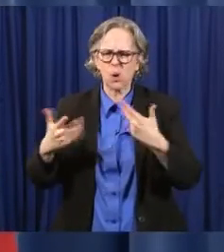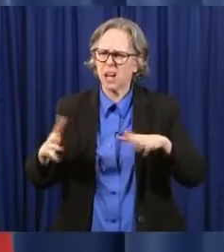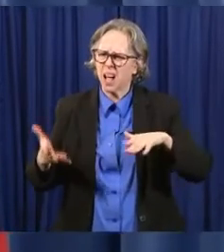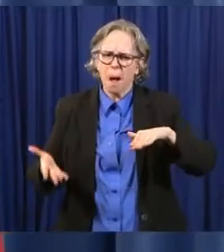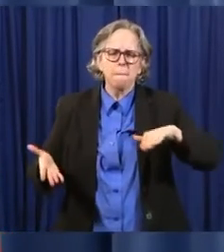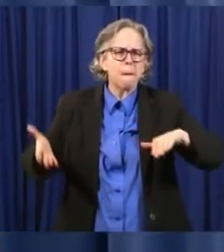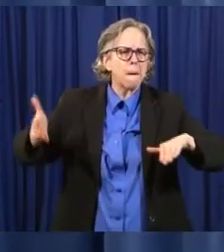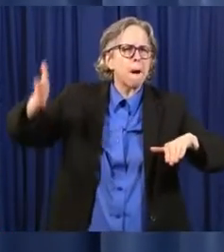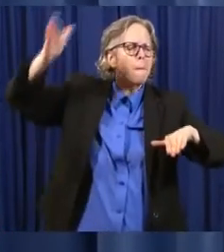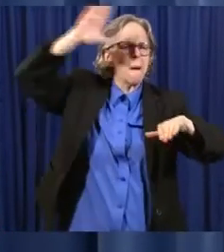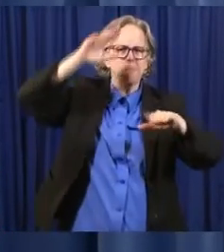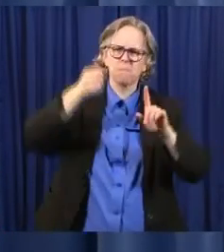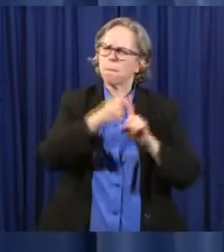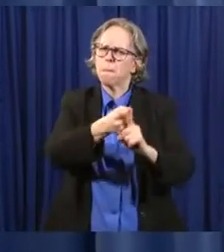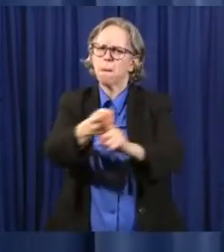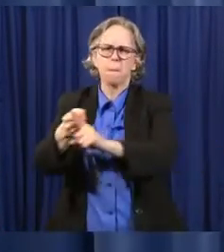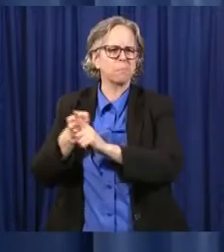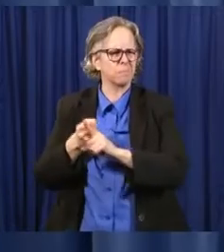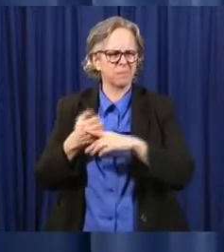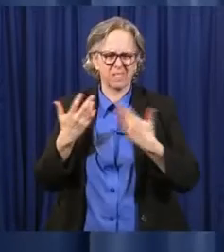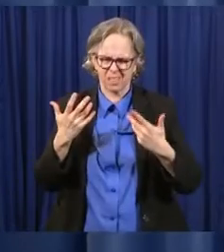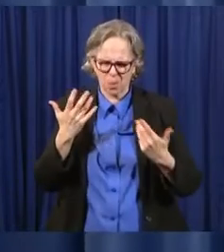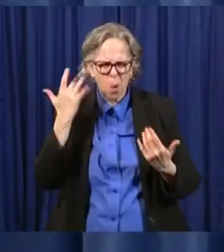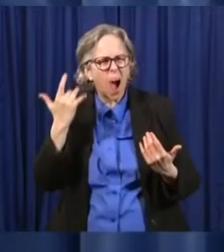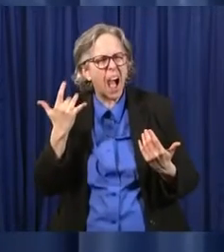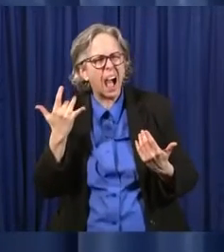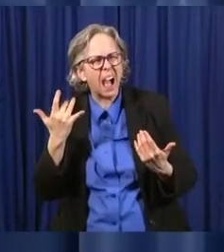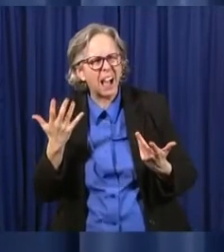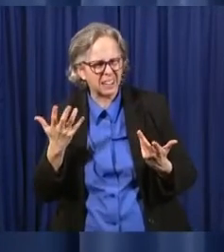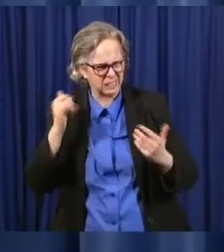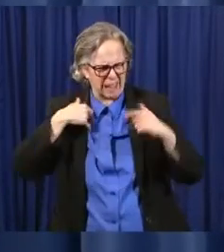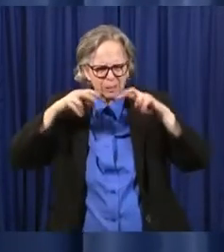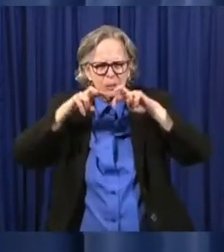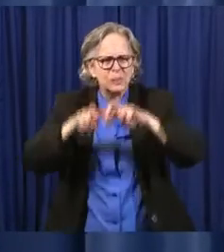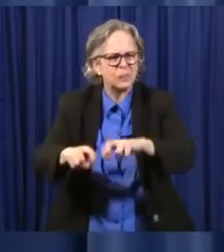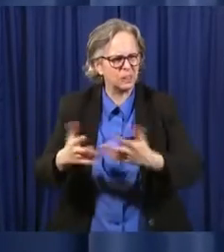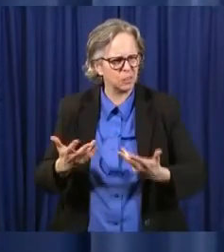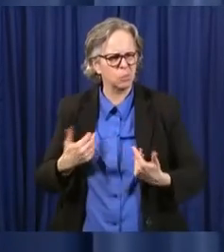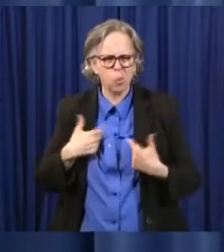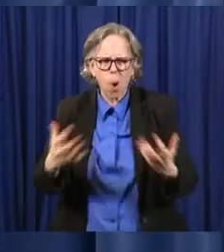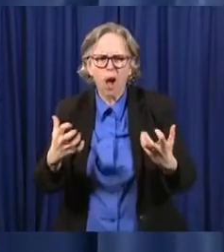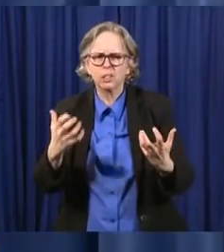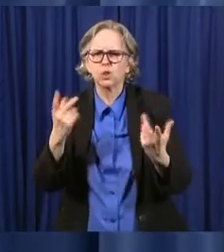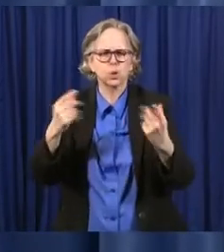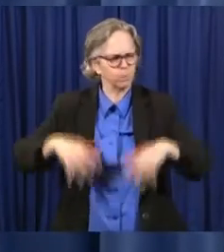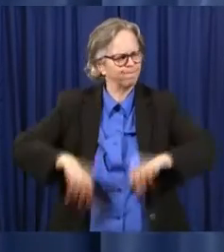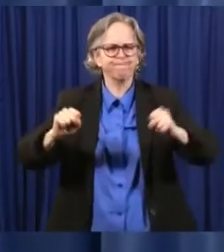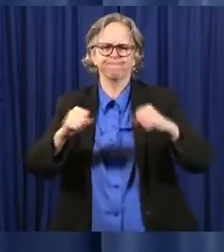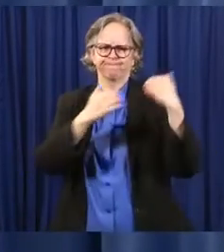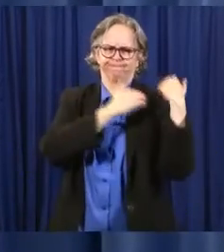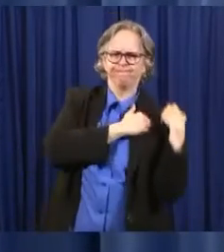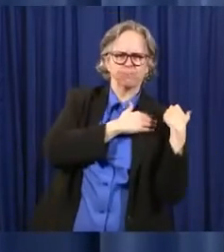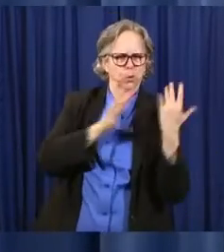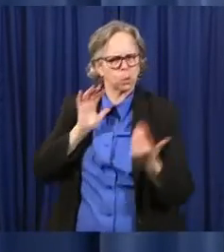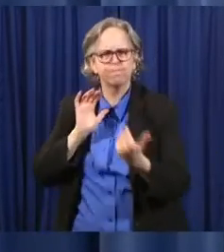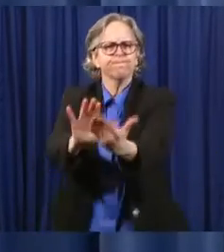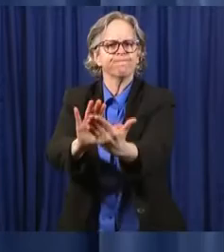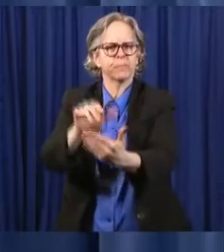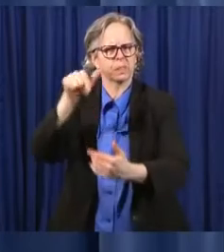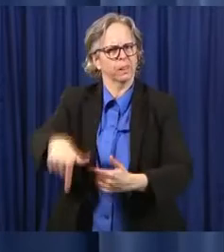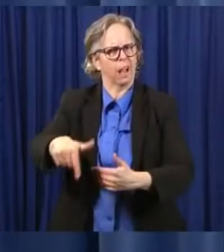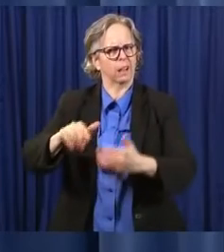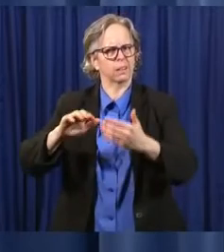by this virus. And we want to try to do something about that. We want to try to